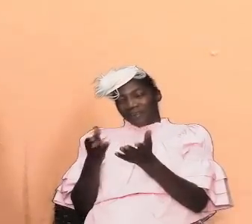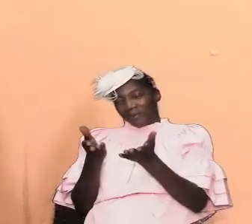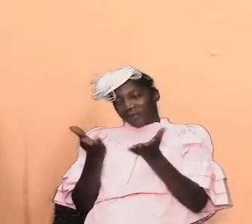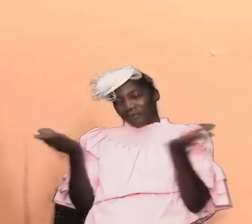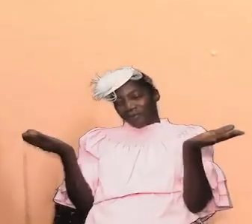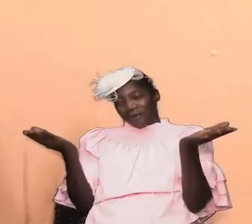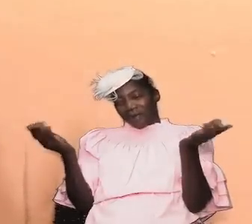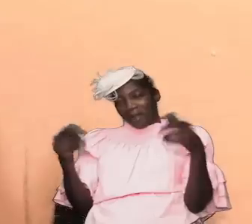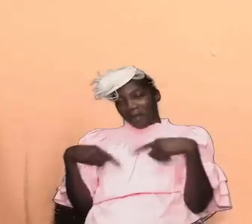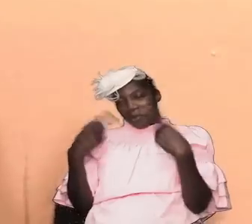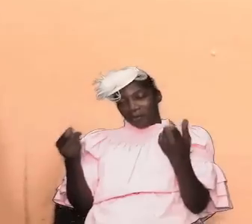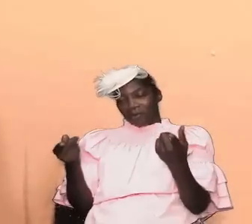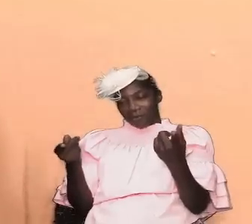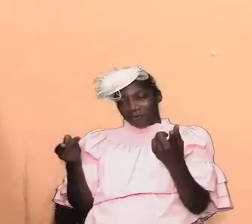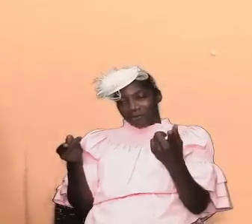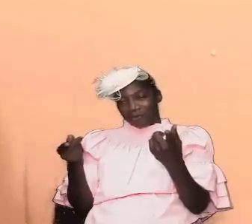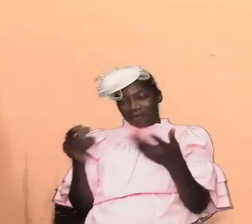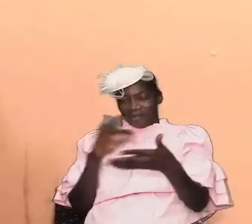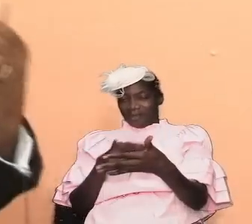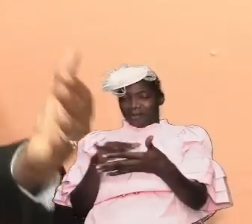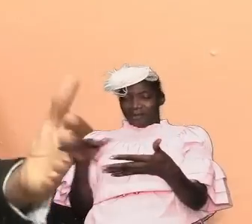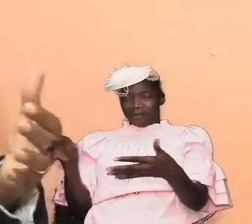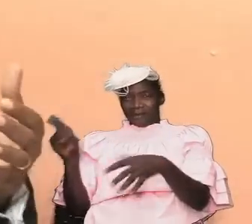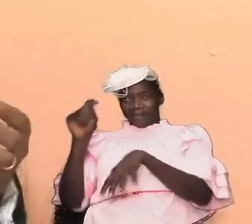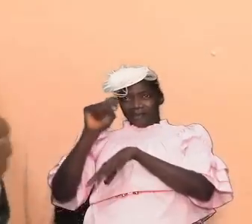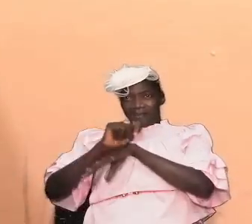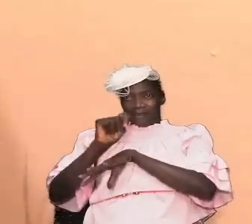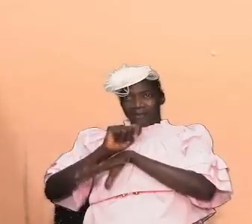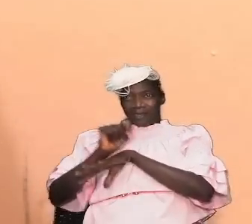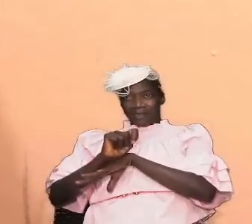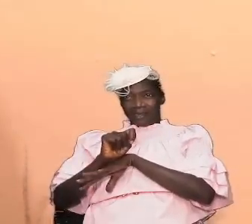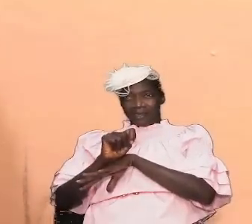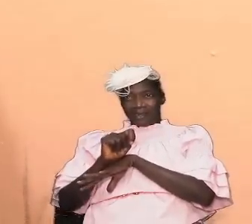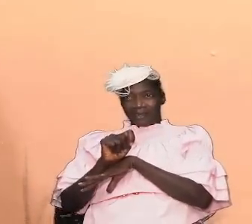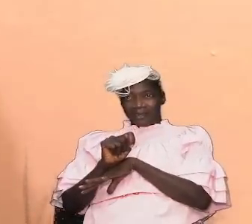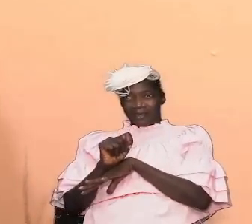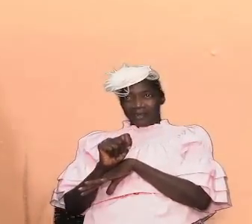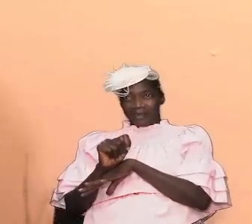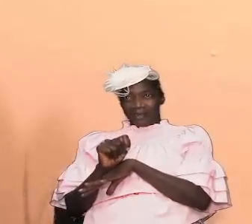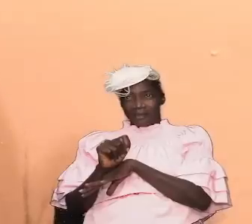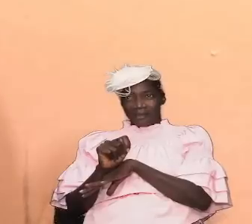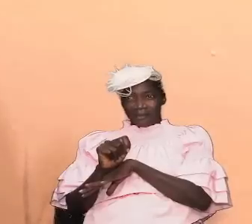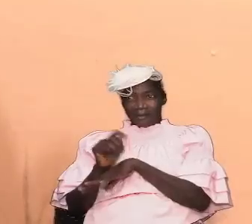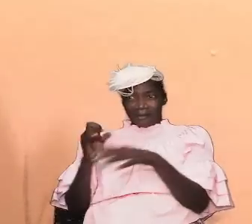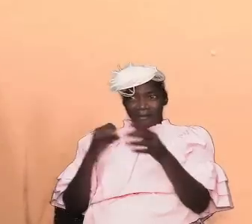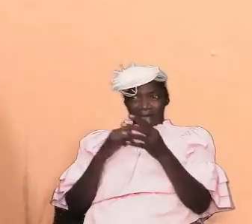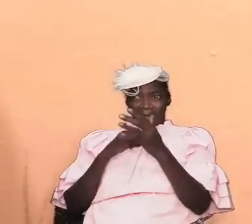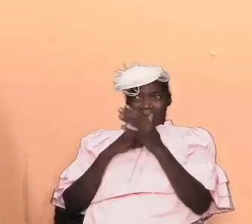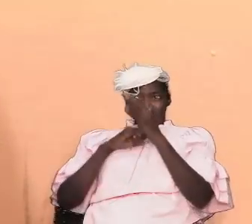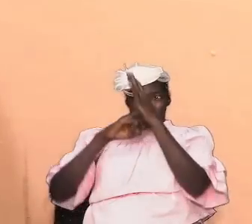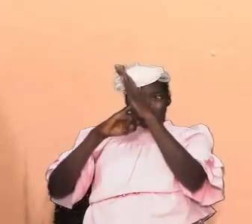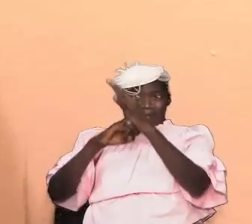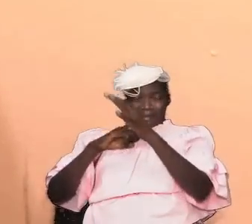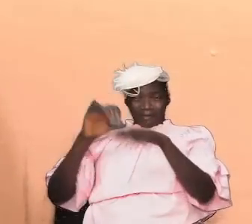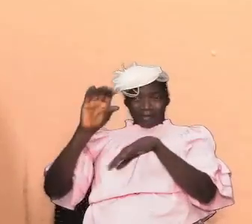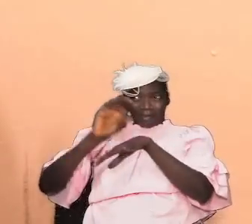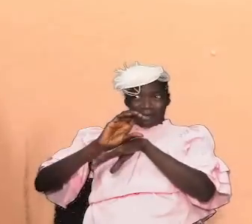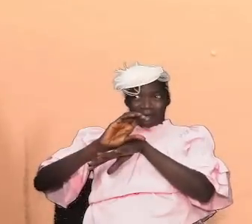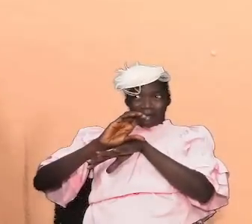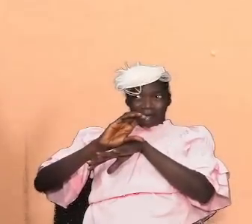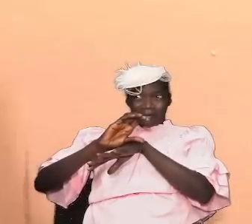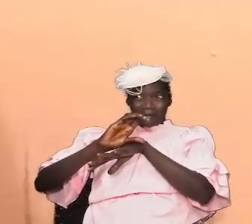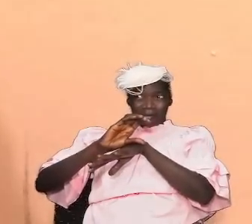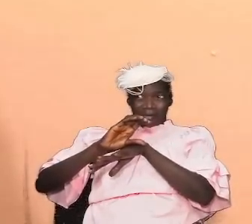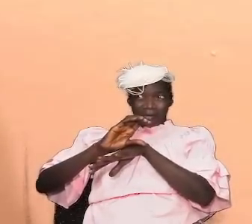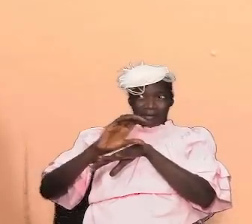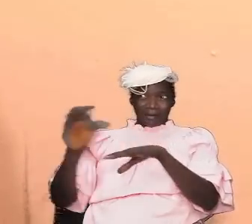going to a study of the tabernacle to identify the church and